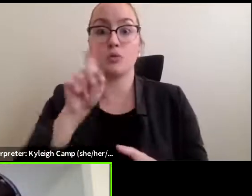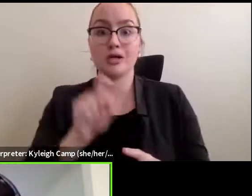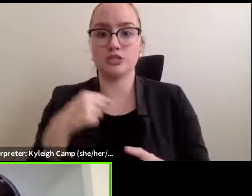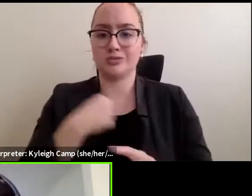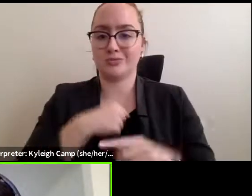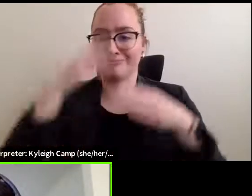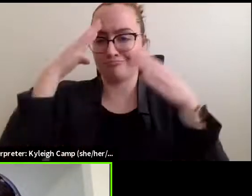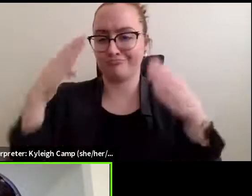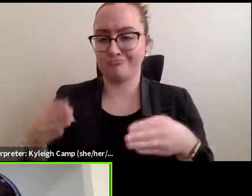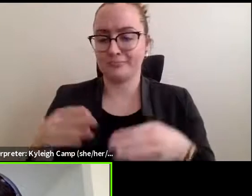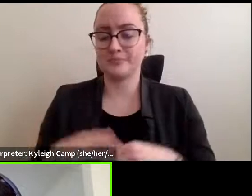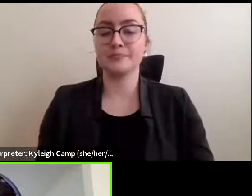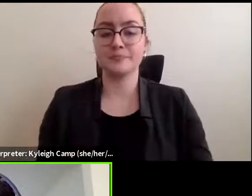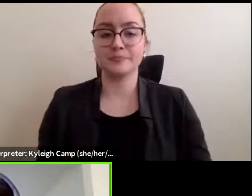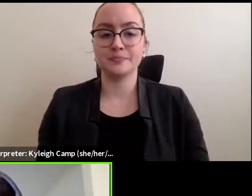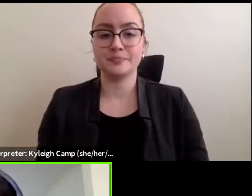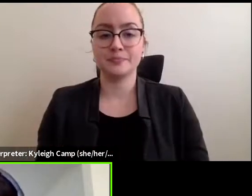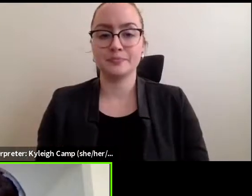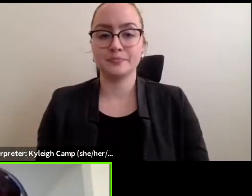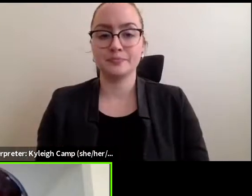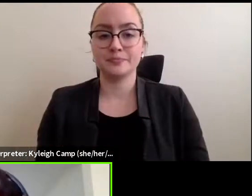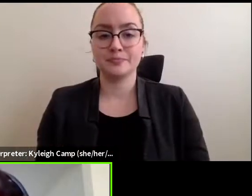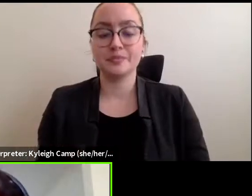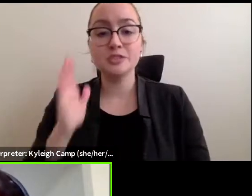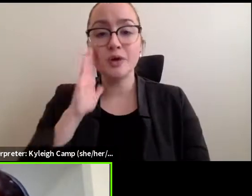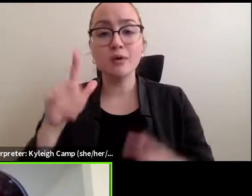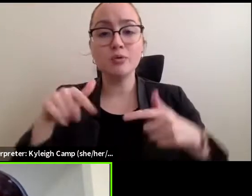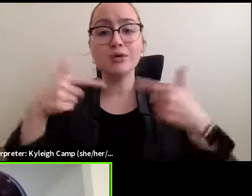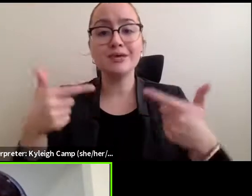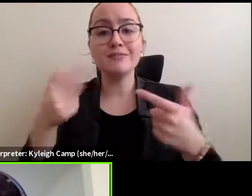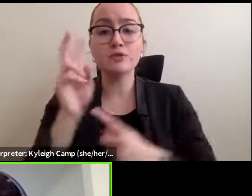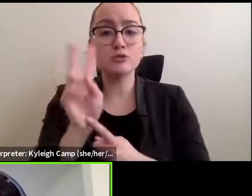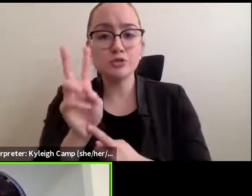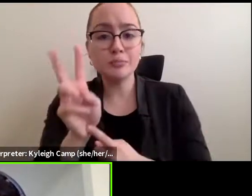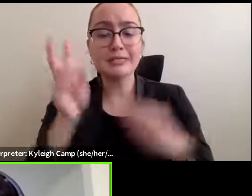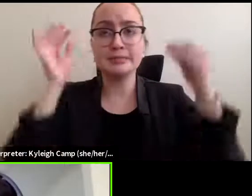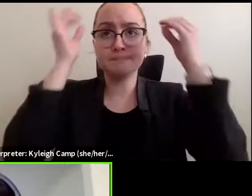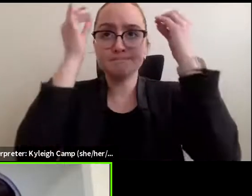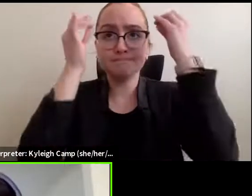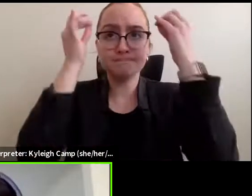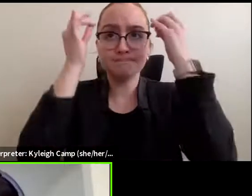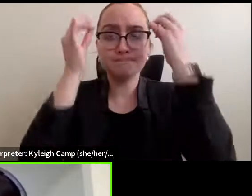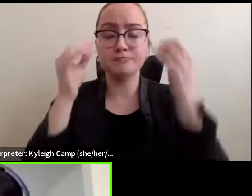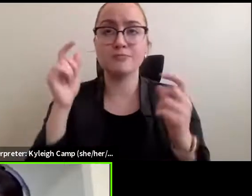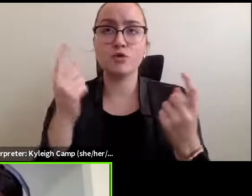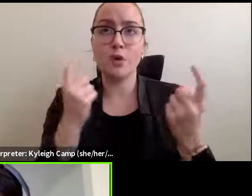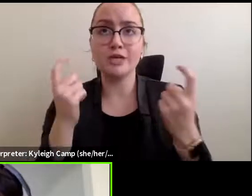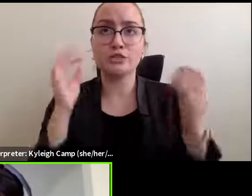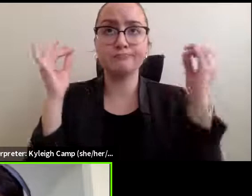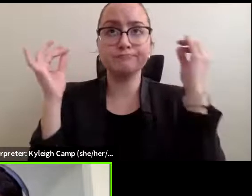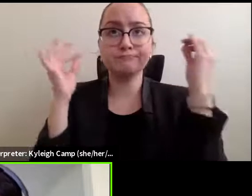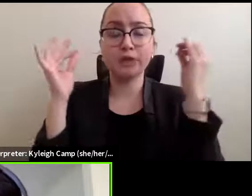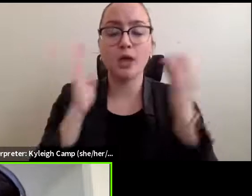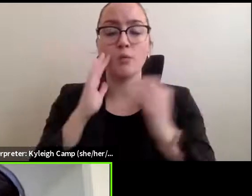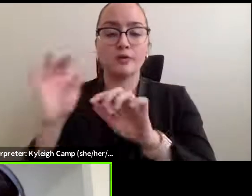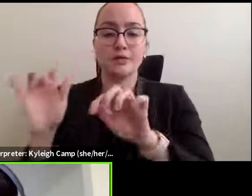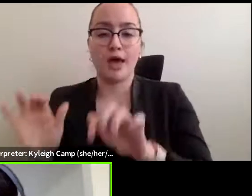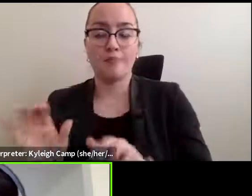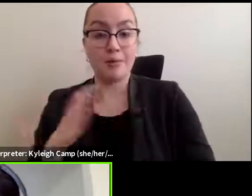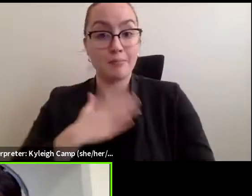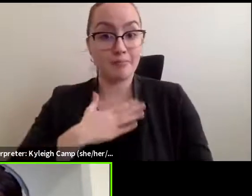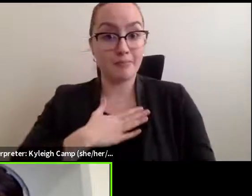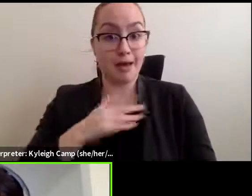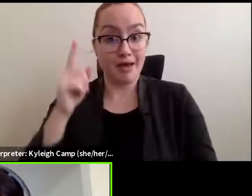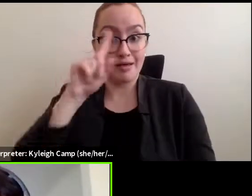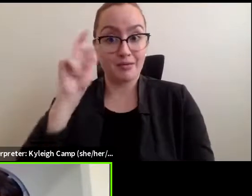a few minutes to compose a question and put it in the Q&A. But I actually had a question that appeared in my mind